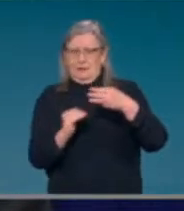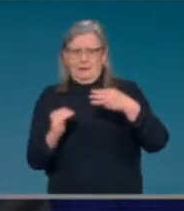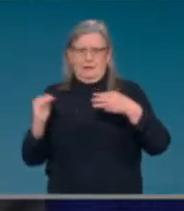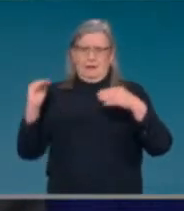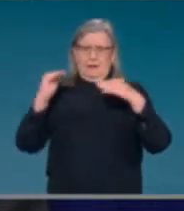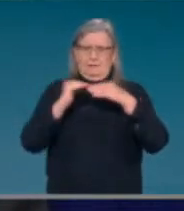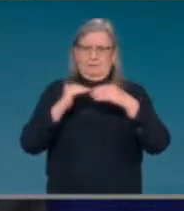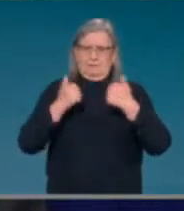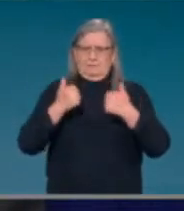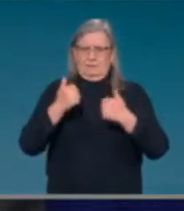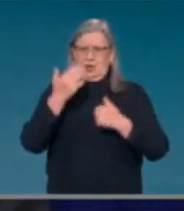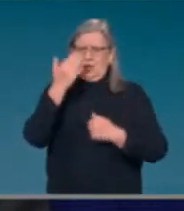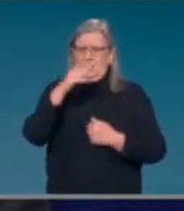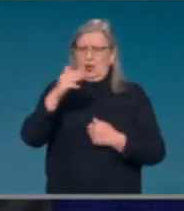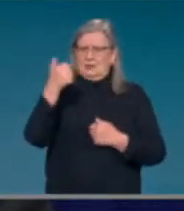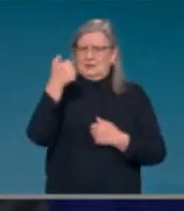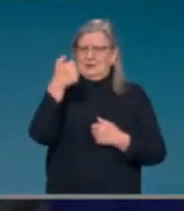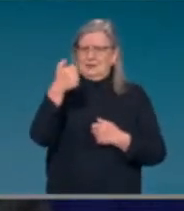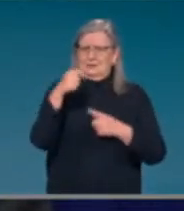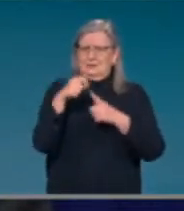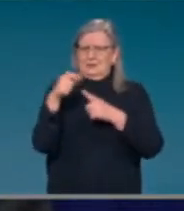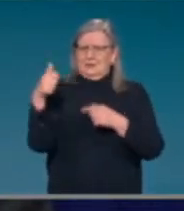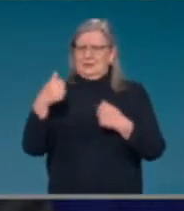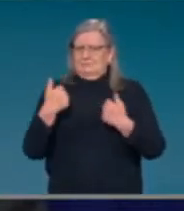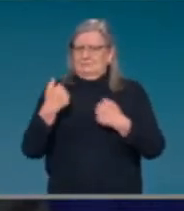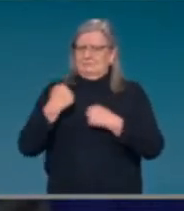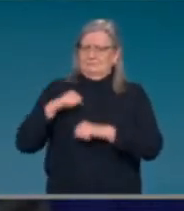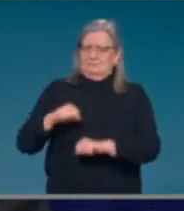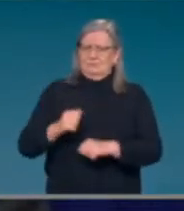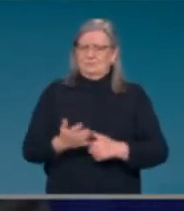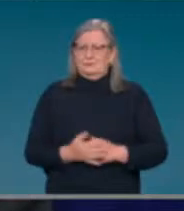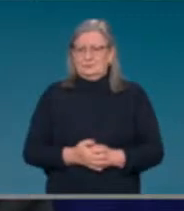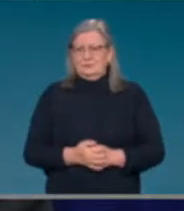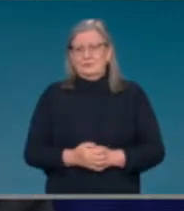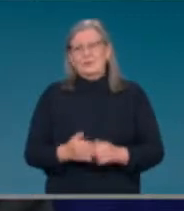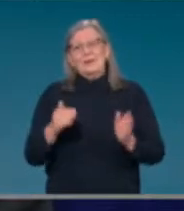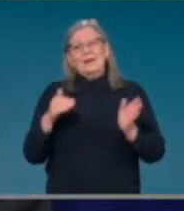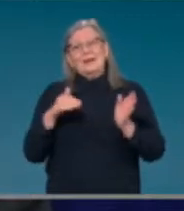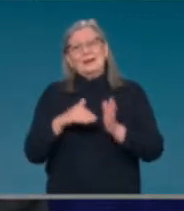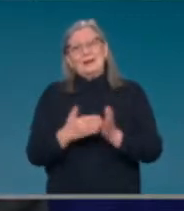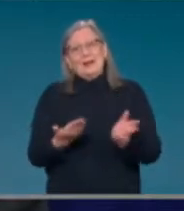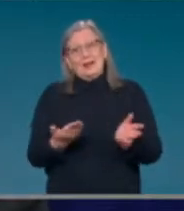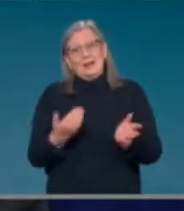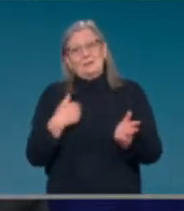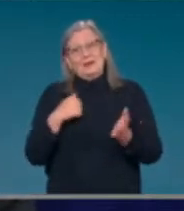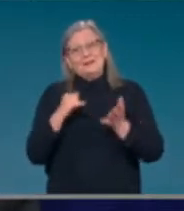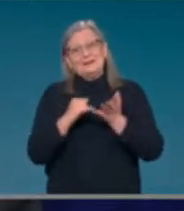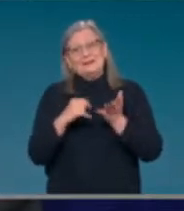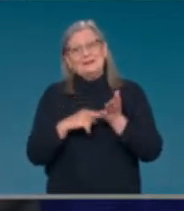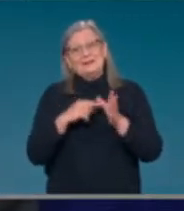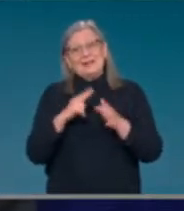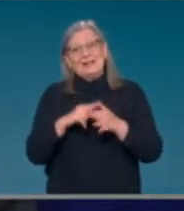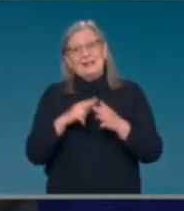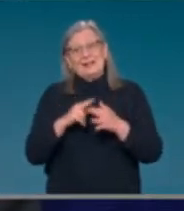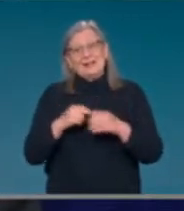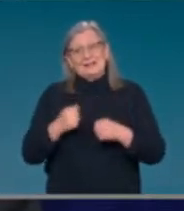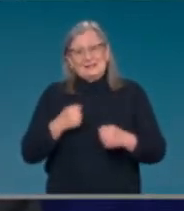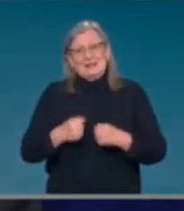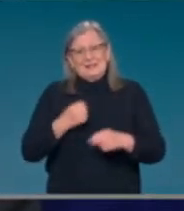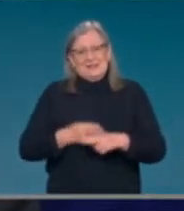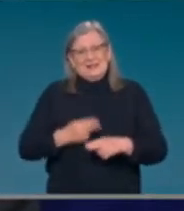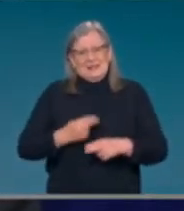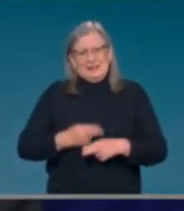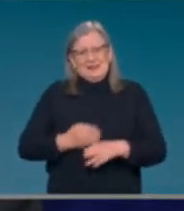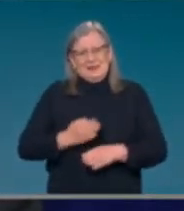I said, the staff have gone into the showers after a marathon, and I'm asking them to go back out onto the running track first thing in the morning.